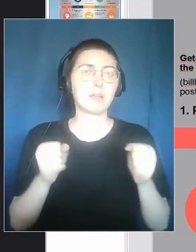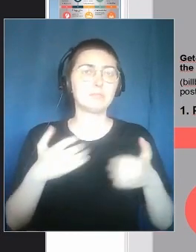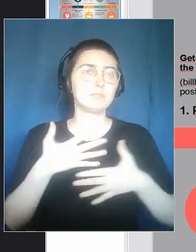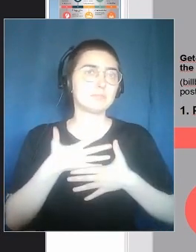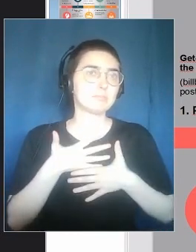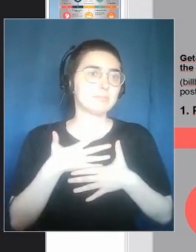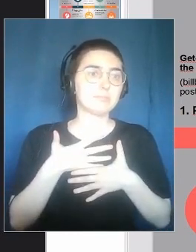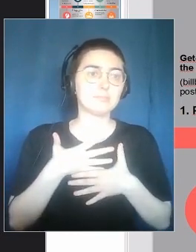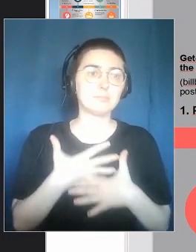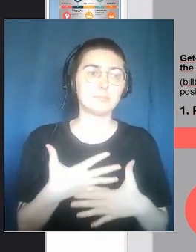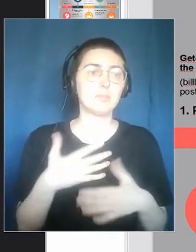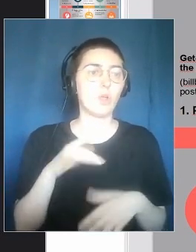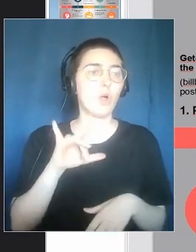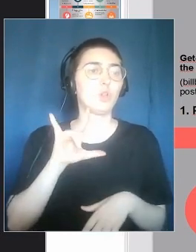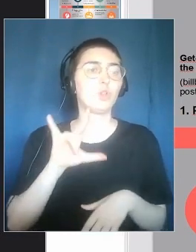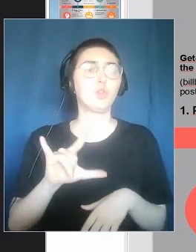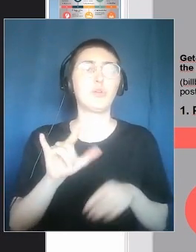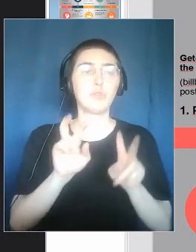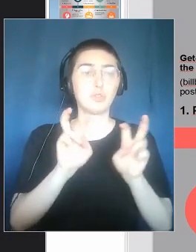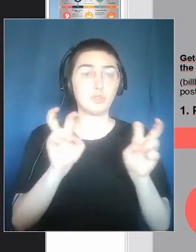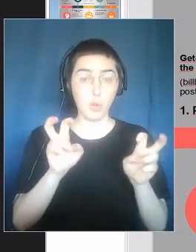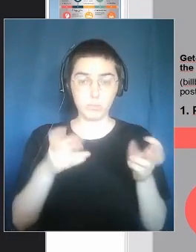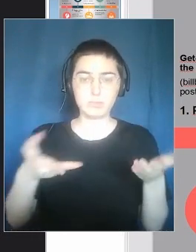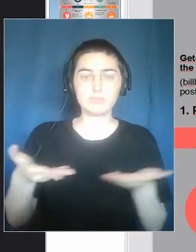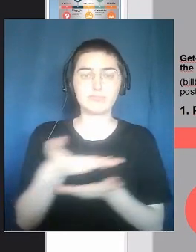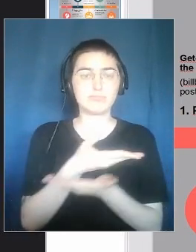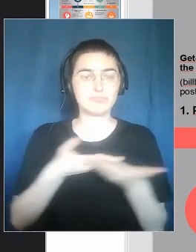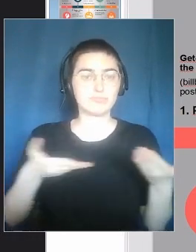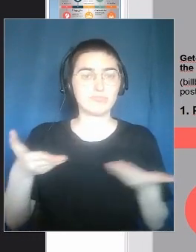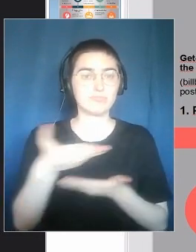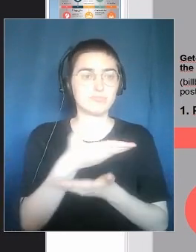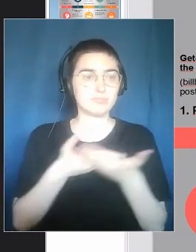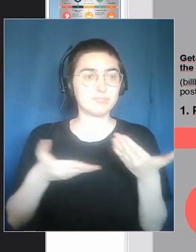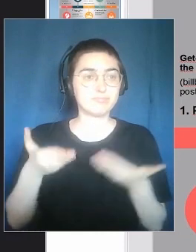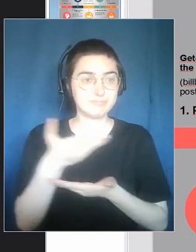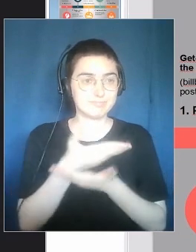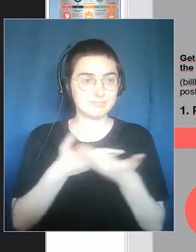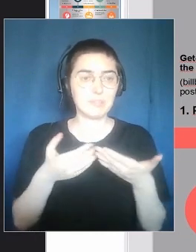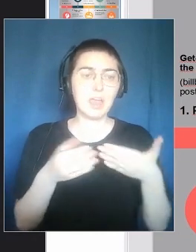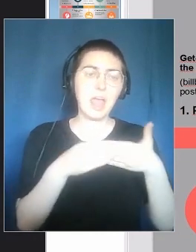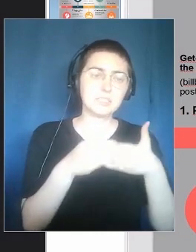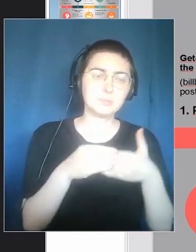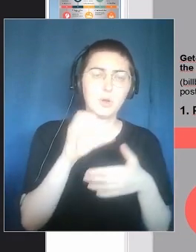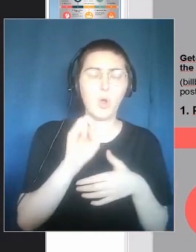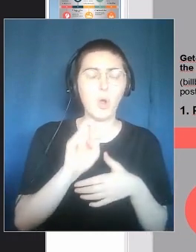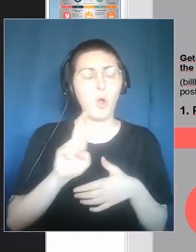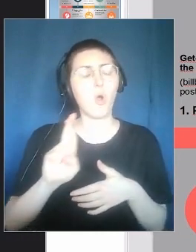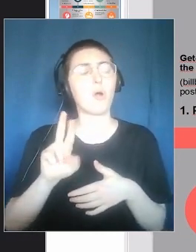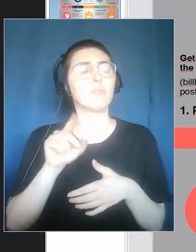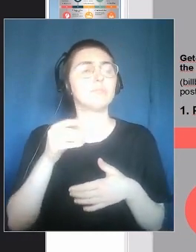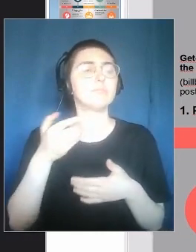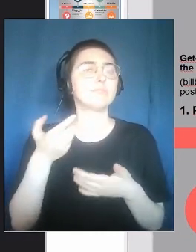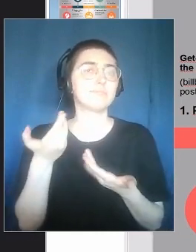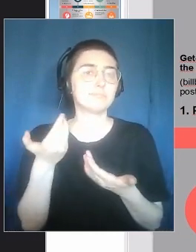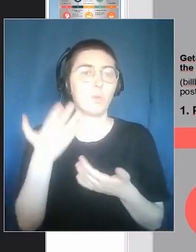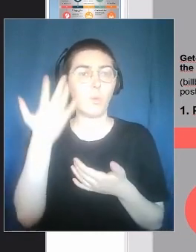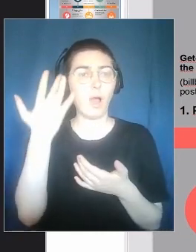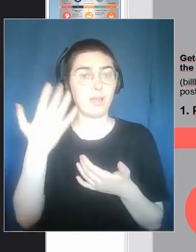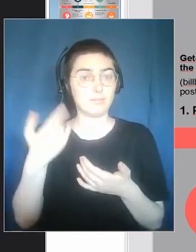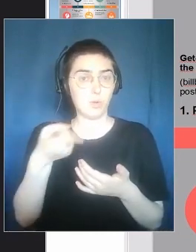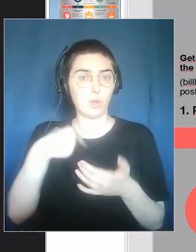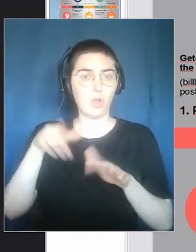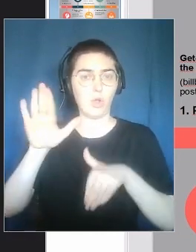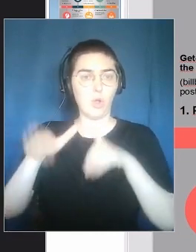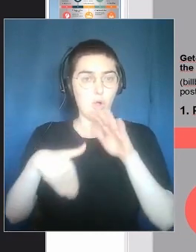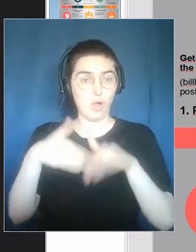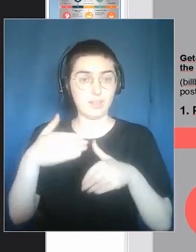that maybe answer a call. Or, as in this case, both of these two possibilities. And